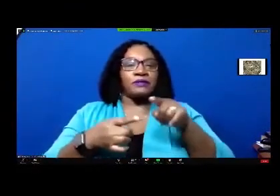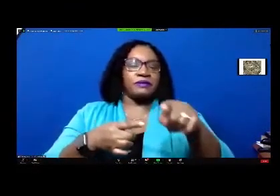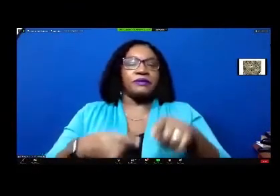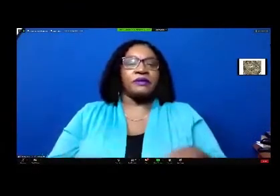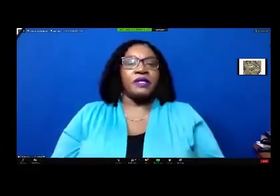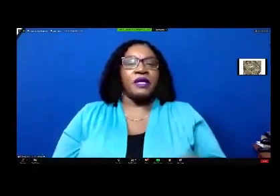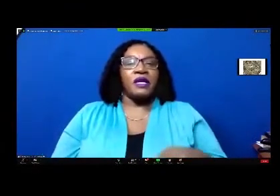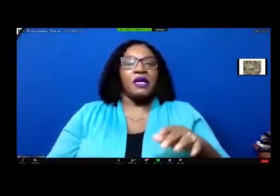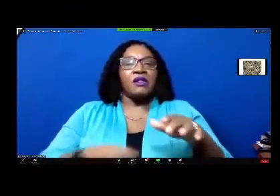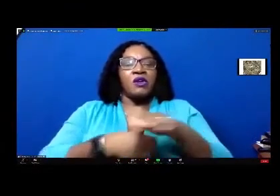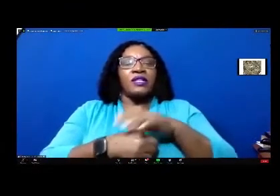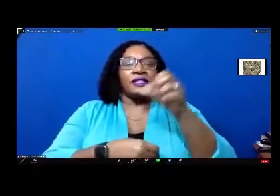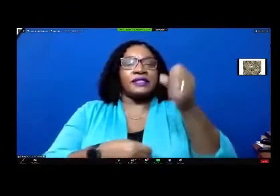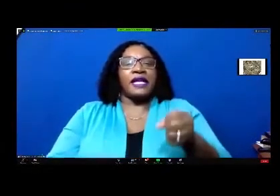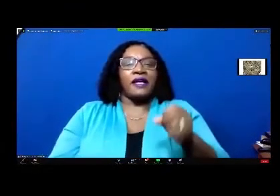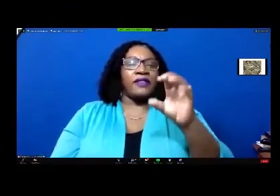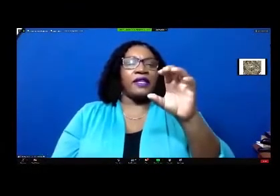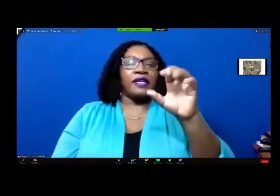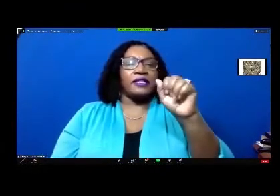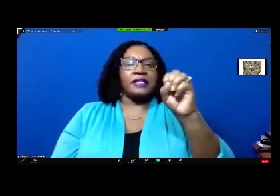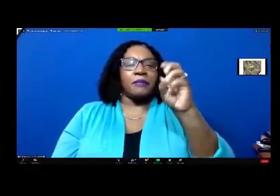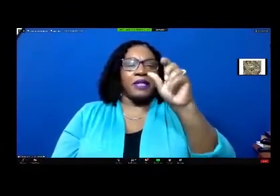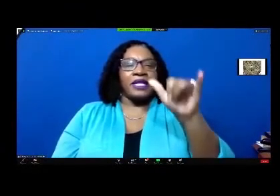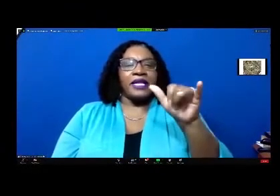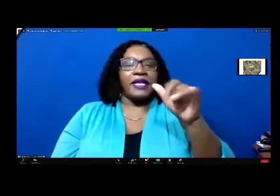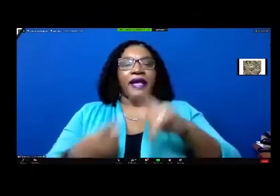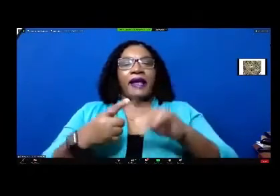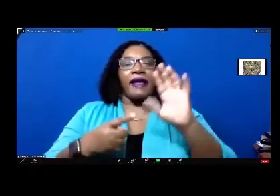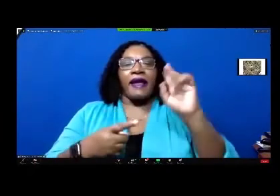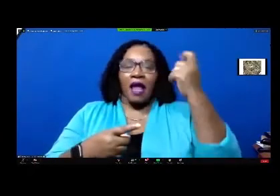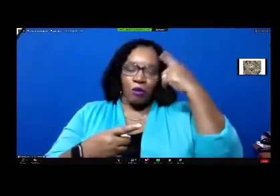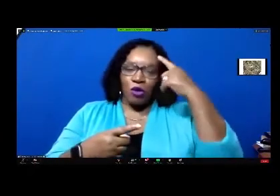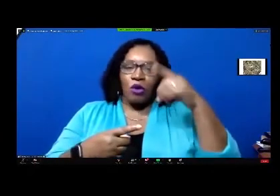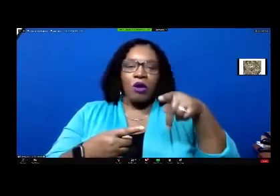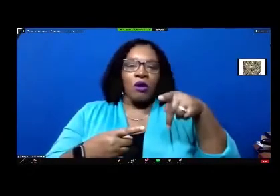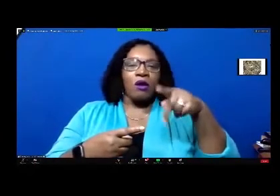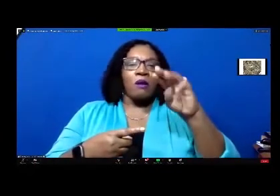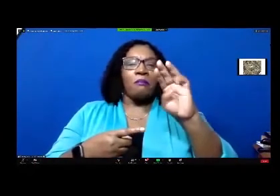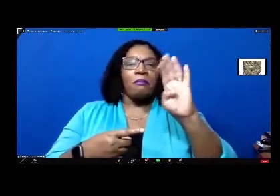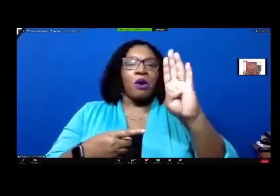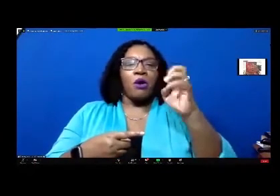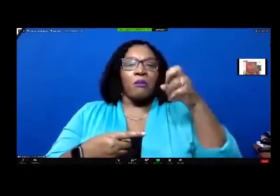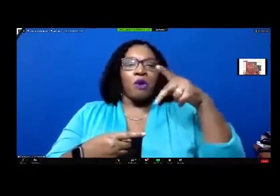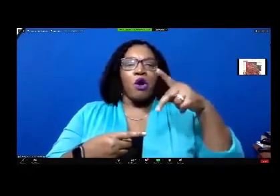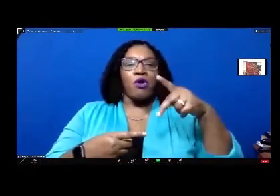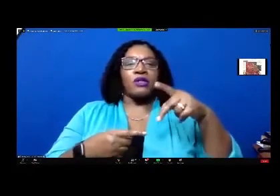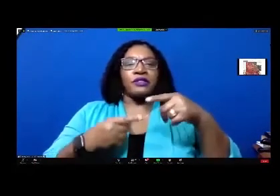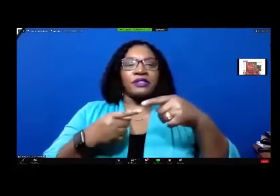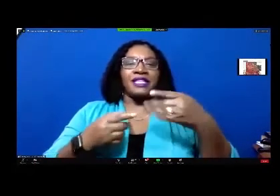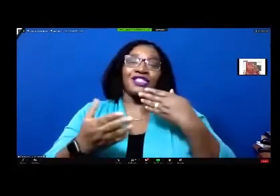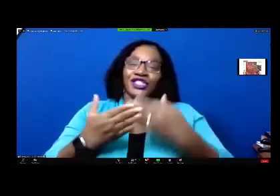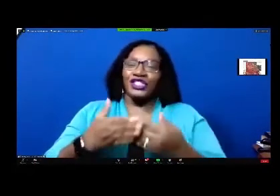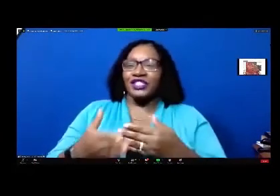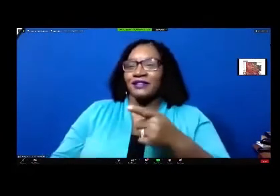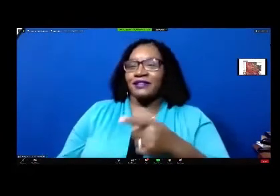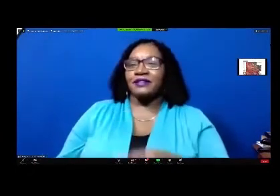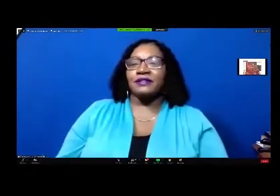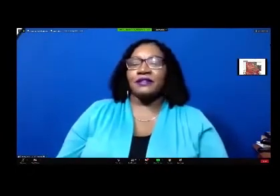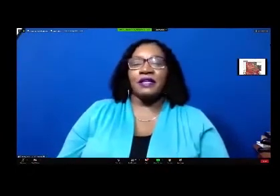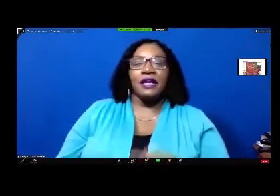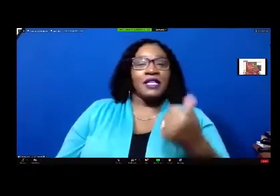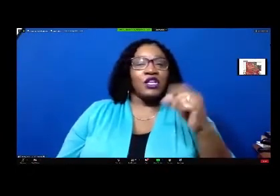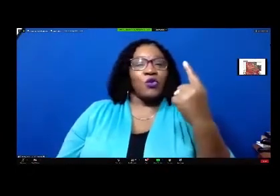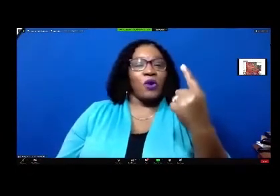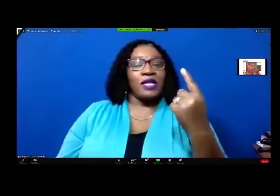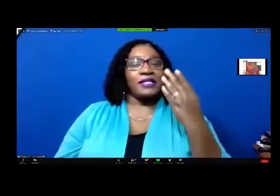right here on south assembly capital city ballpark is right across the street that was that was pretty good krista uh is there